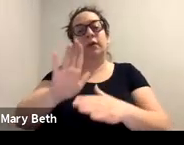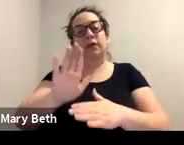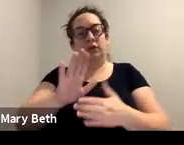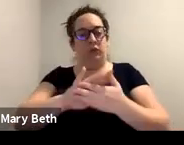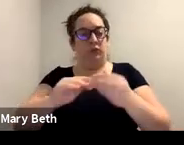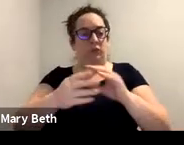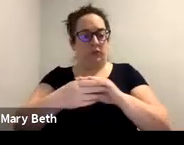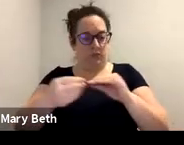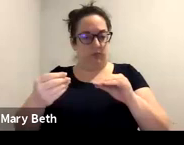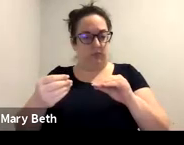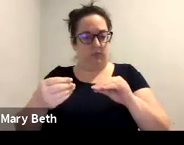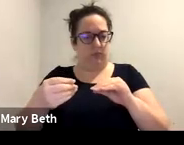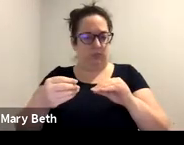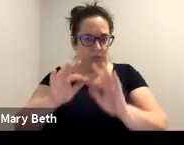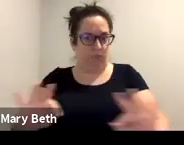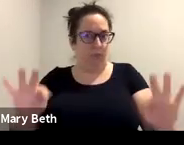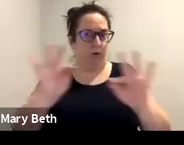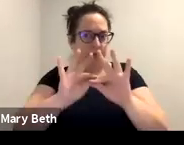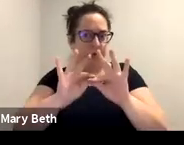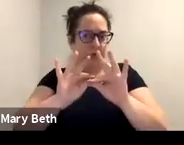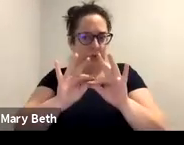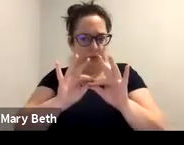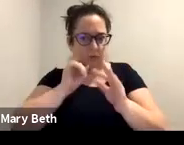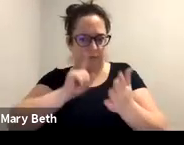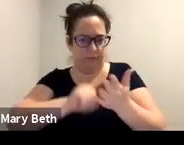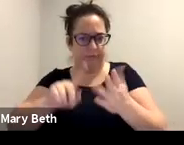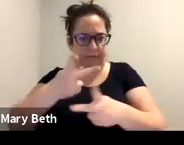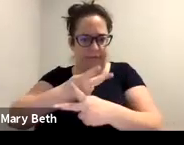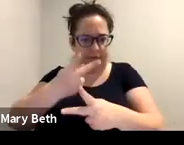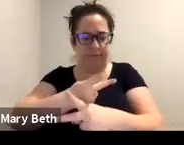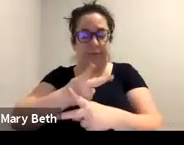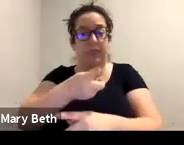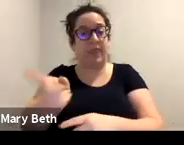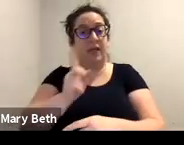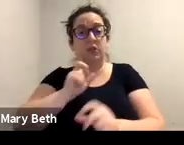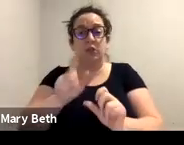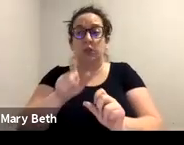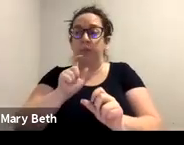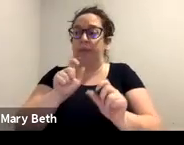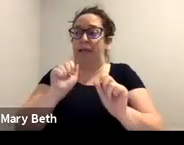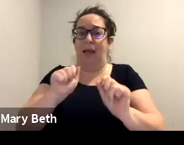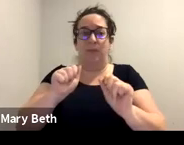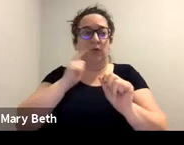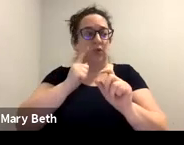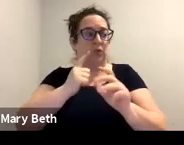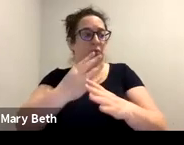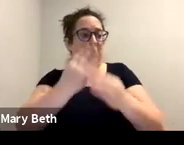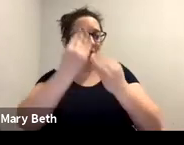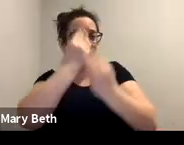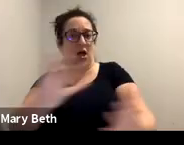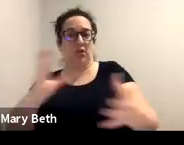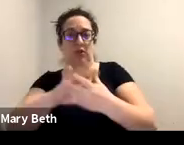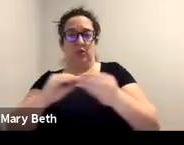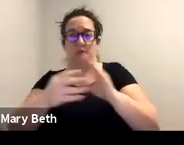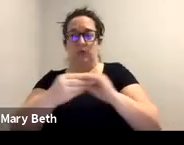explore those. Our position is a survivor should be able to tell their story to whoever they want to share it with whenever and